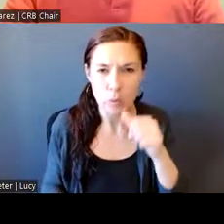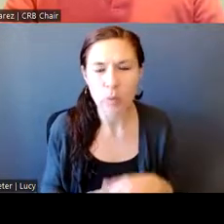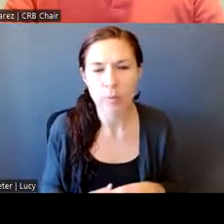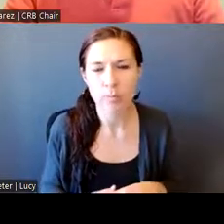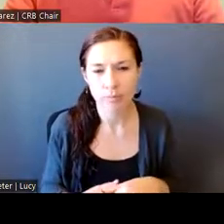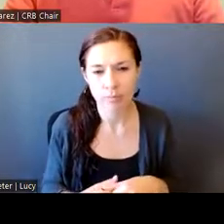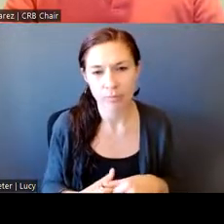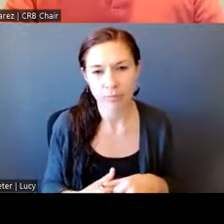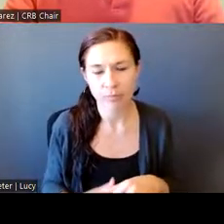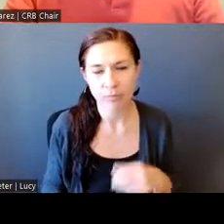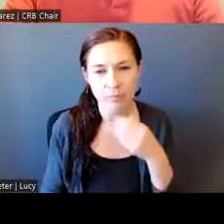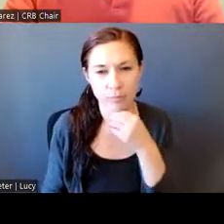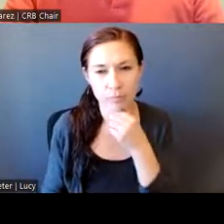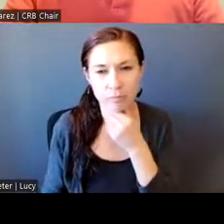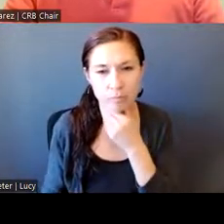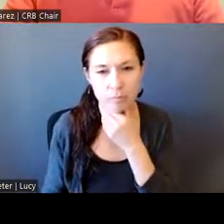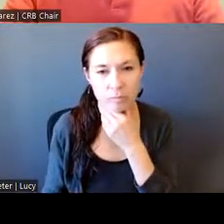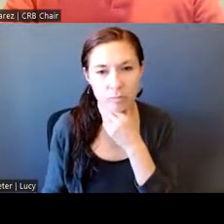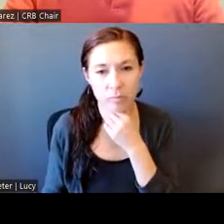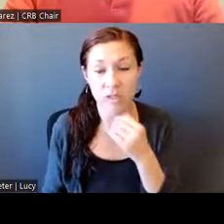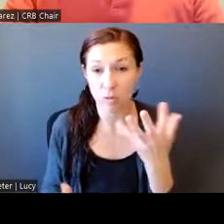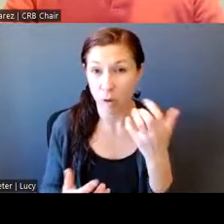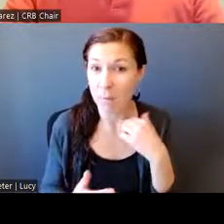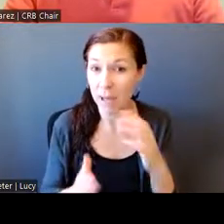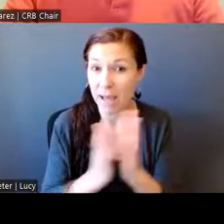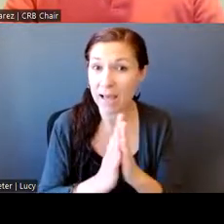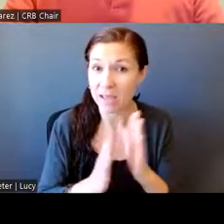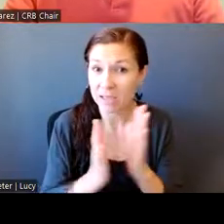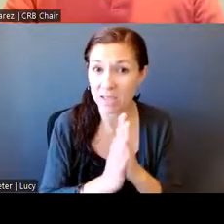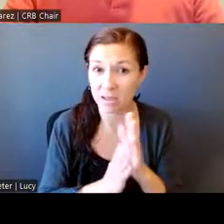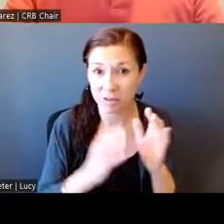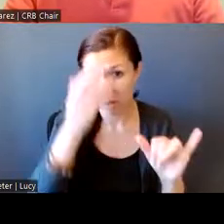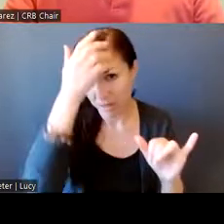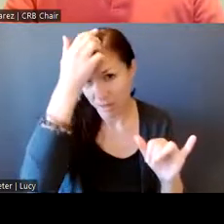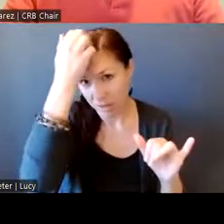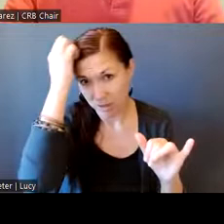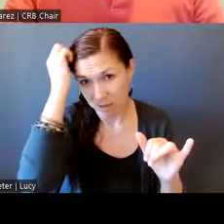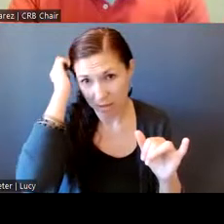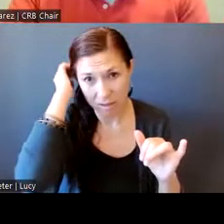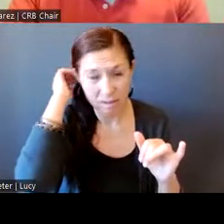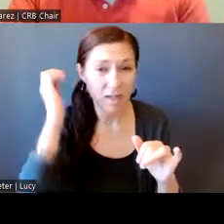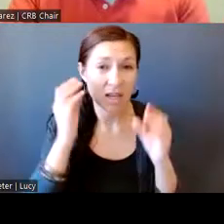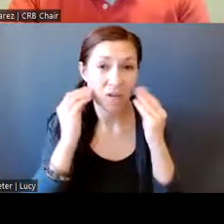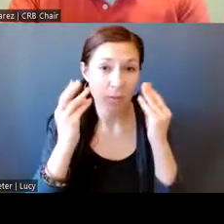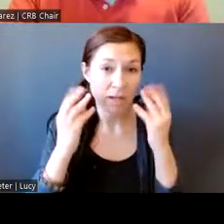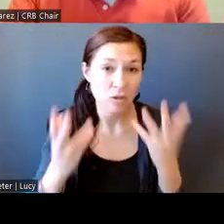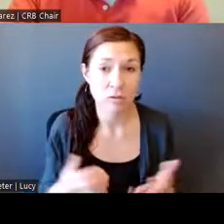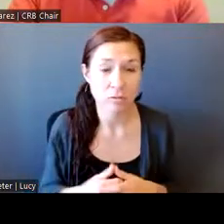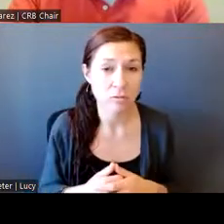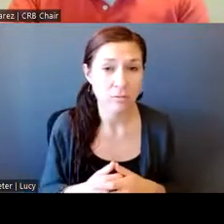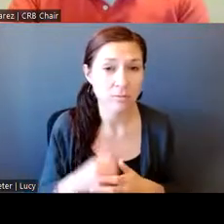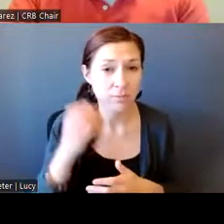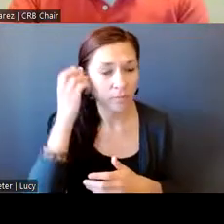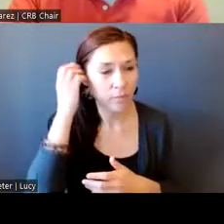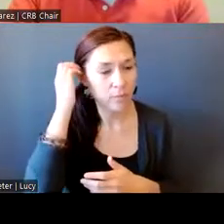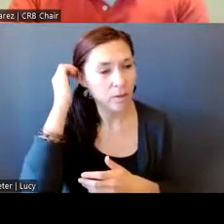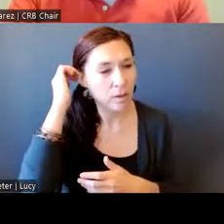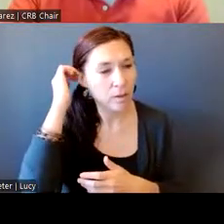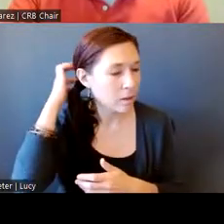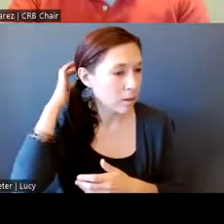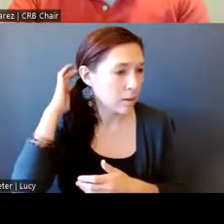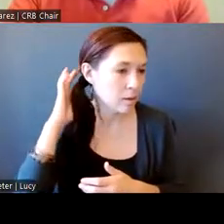yeah. Yeah. You know, and I live in 02121. So I know